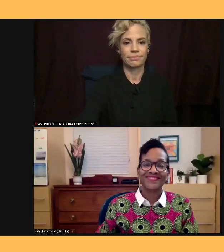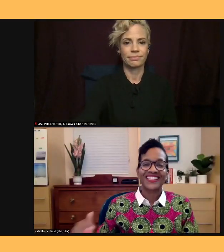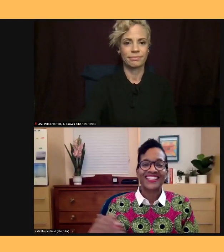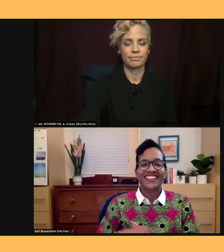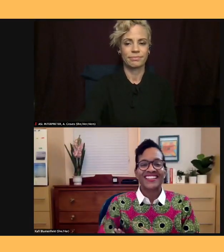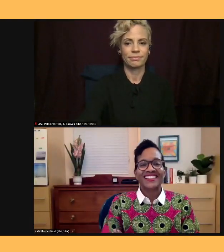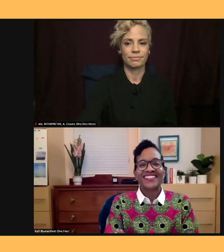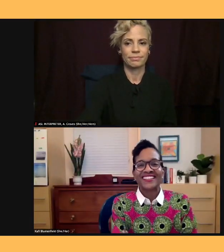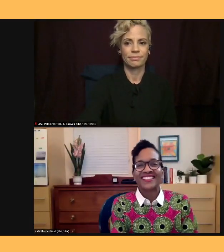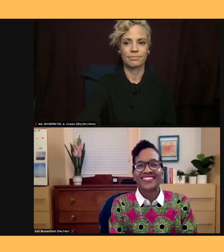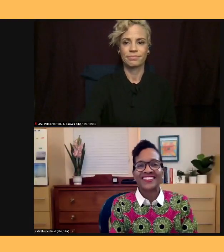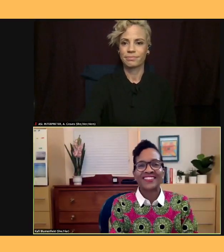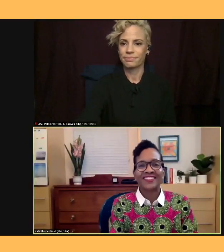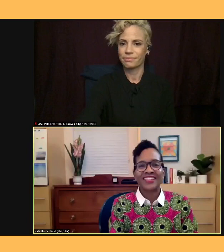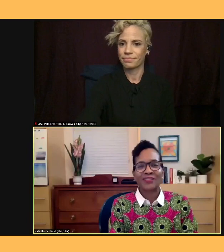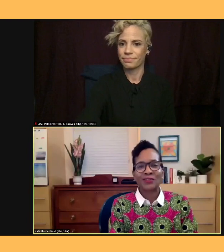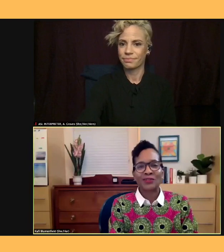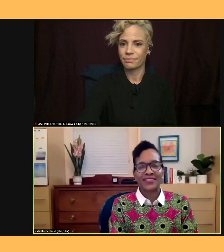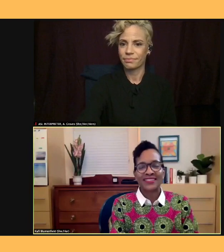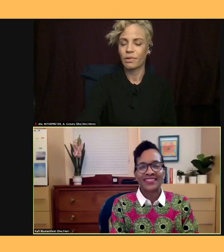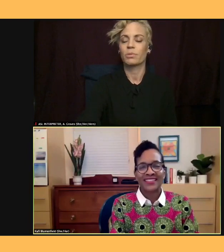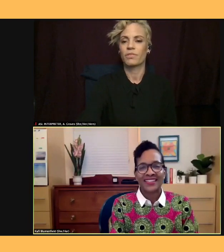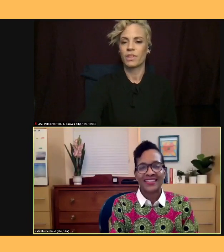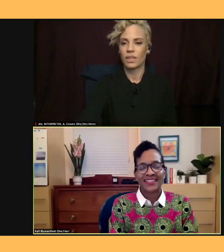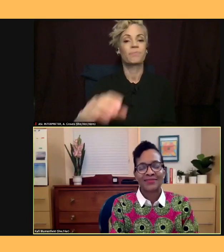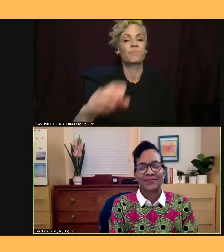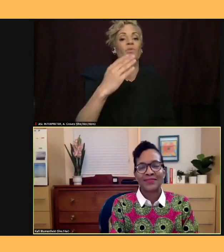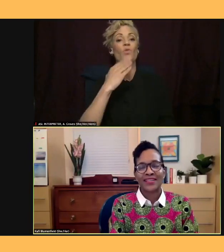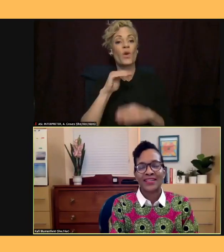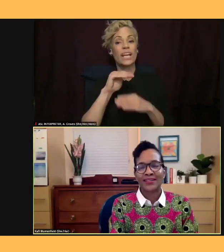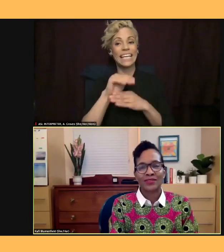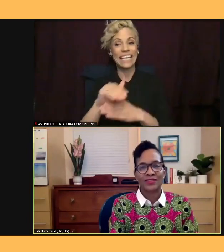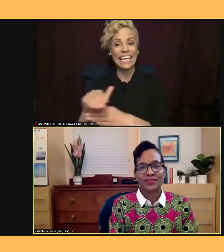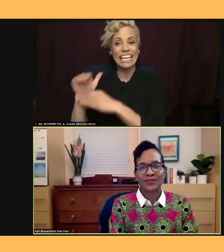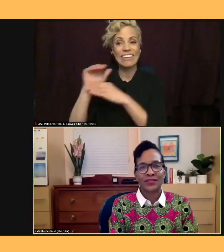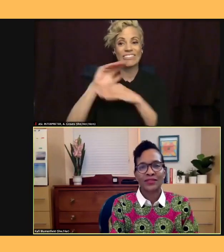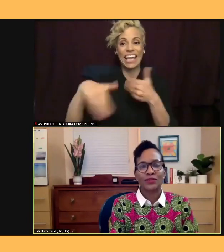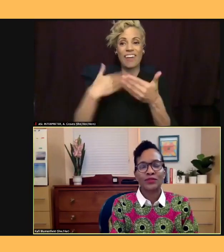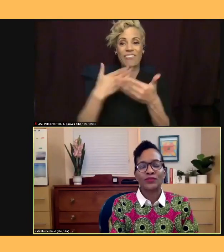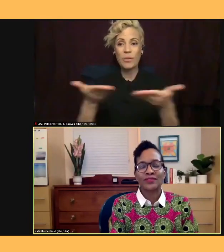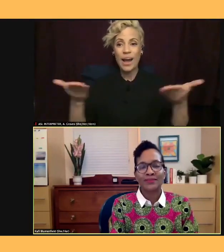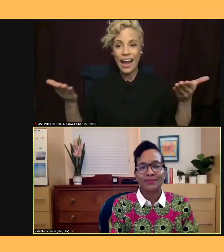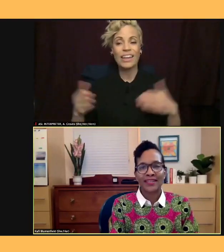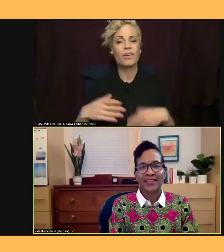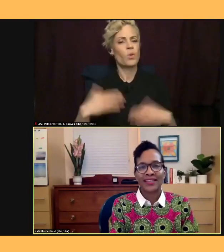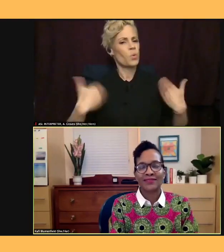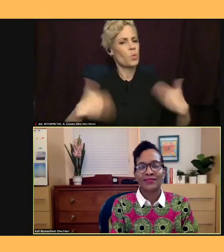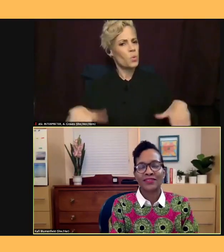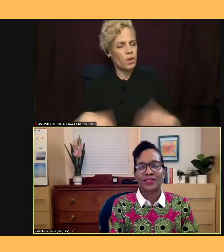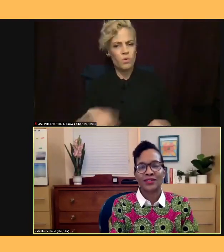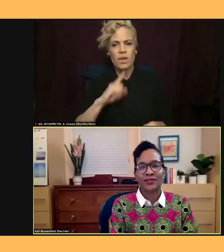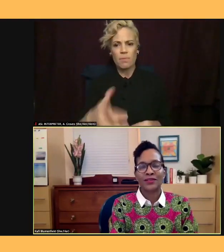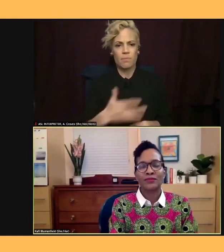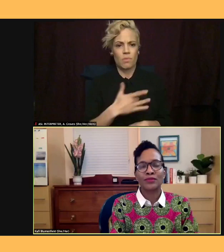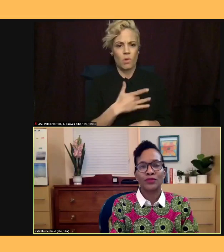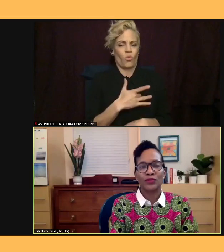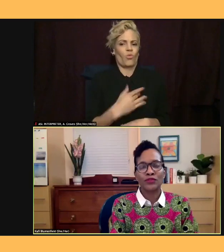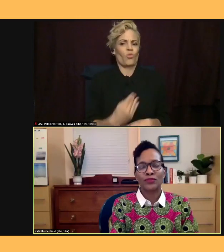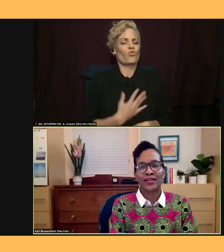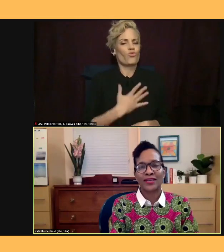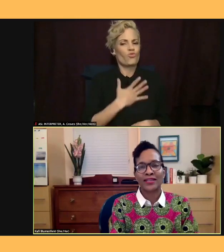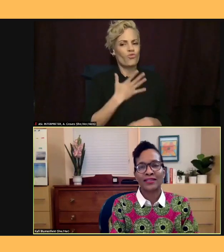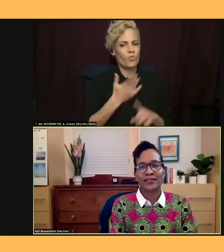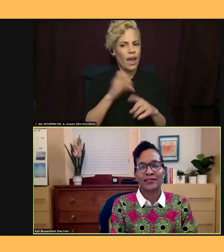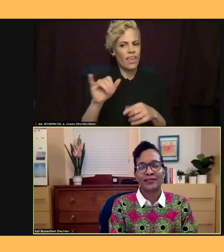Good evening, everyone. I was really moved by that video, and I'm moved by the